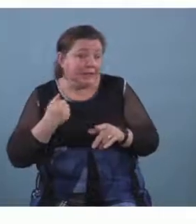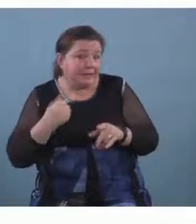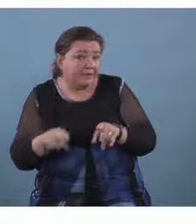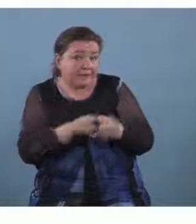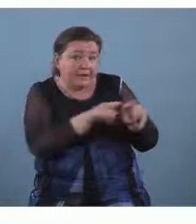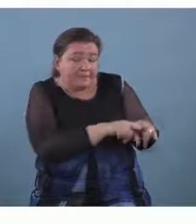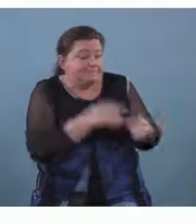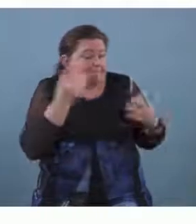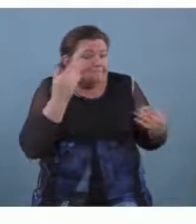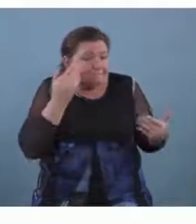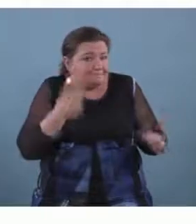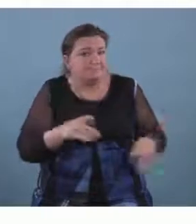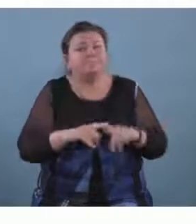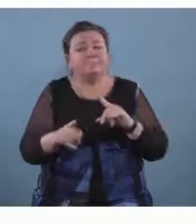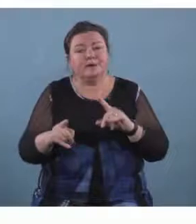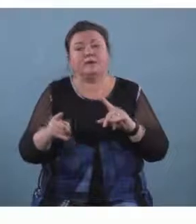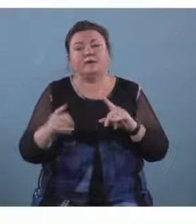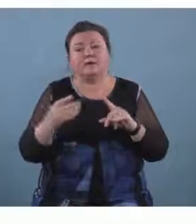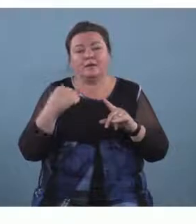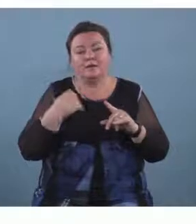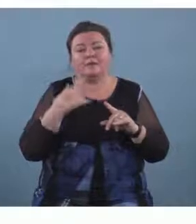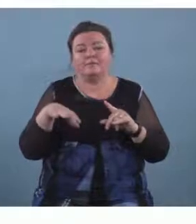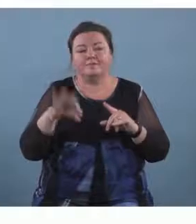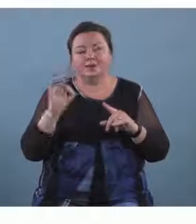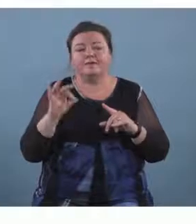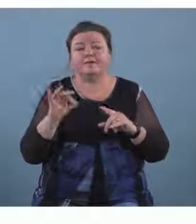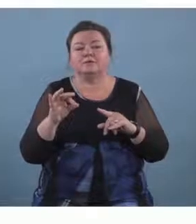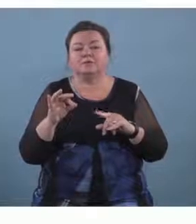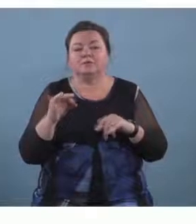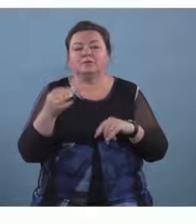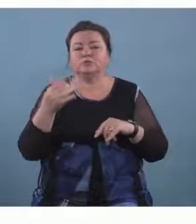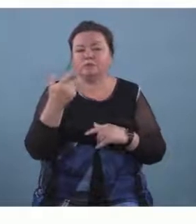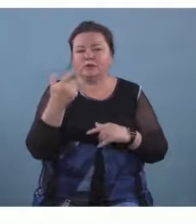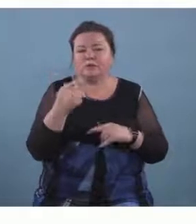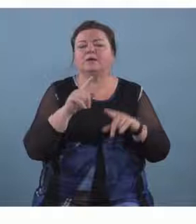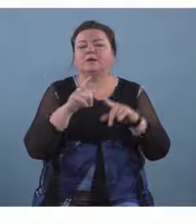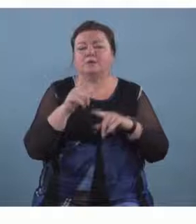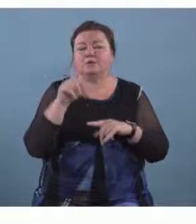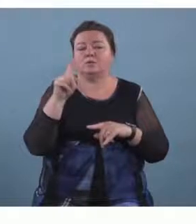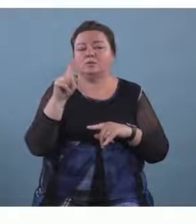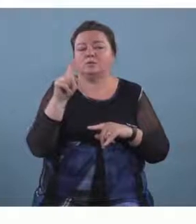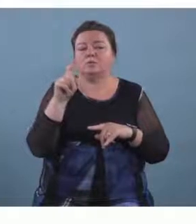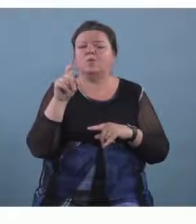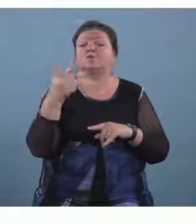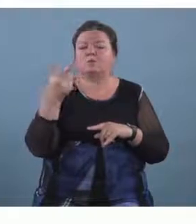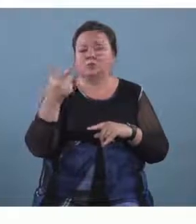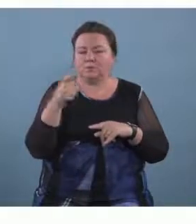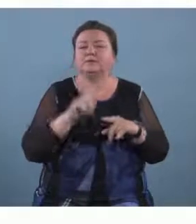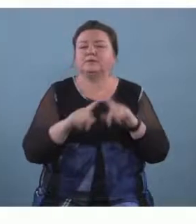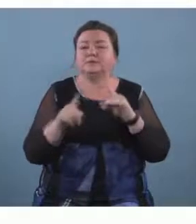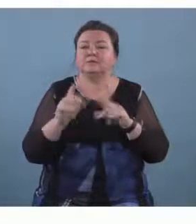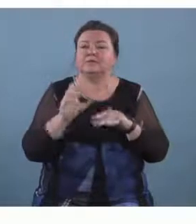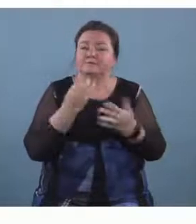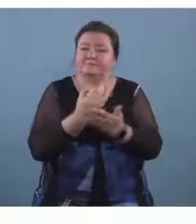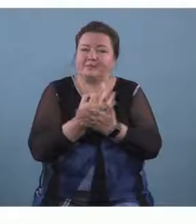121 music education hubs and they are funded by um the government and